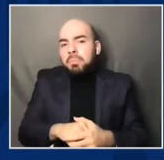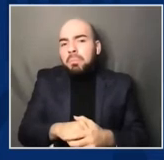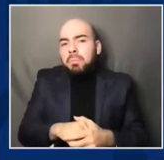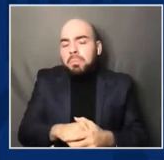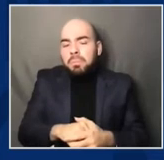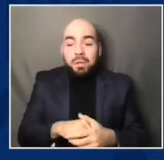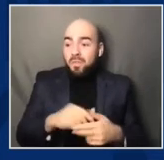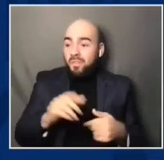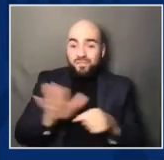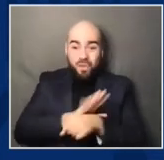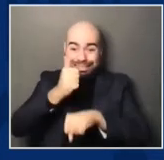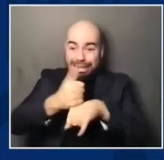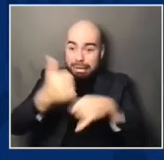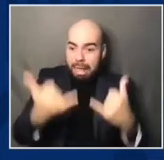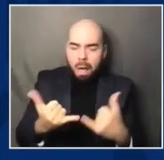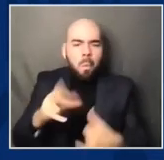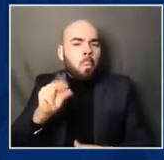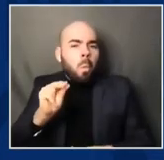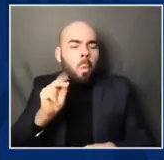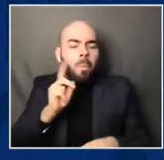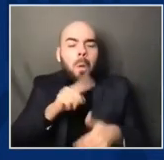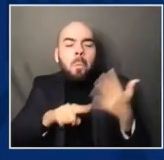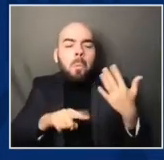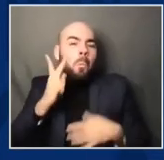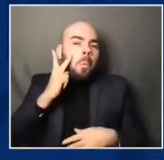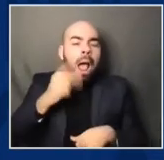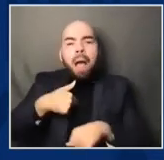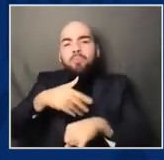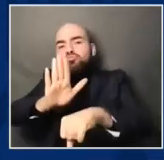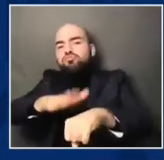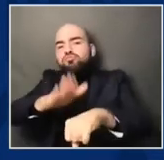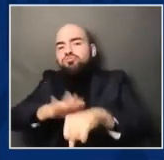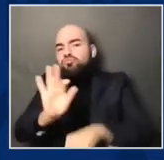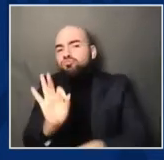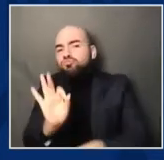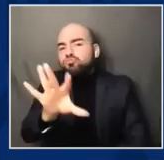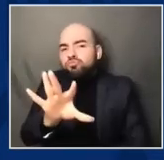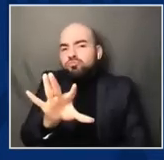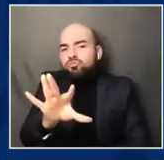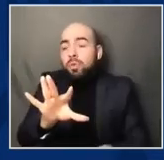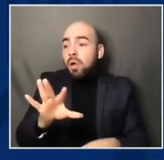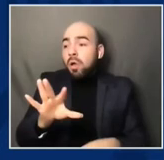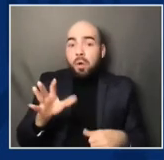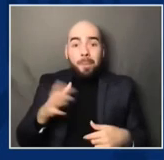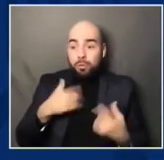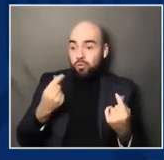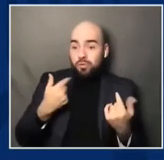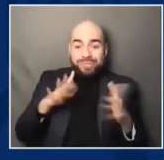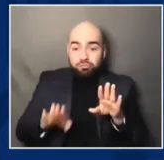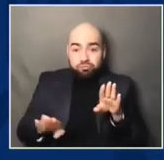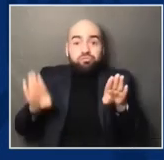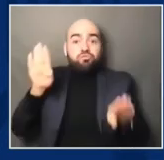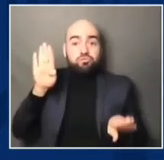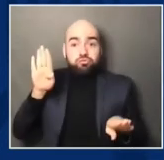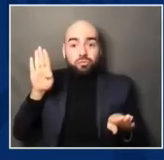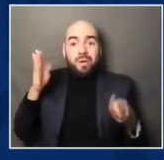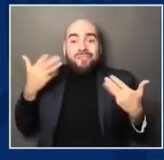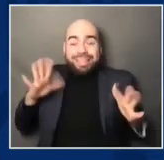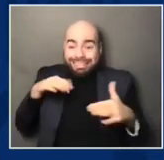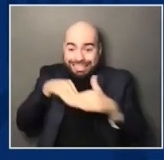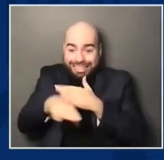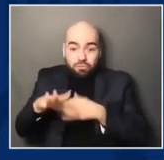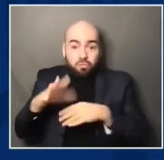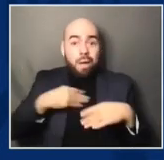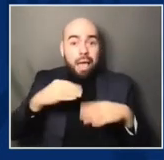the purpose of this is to let you know what we're going to do once sworn in. And so there's a need for bold action